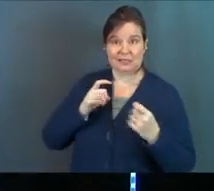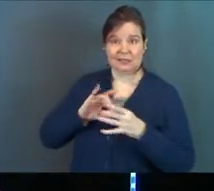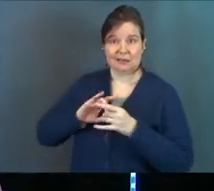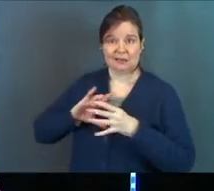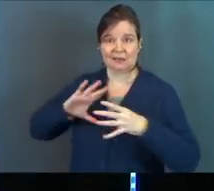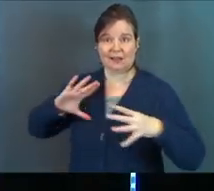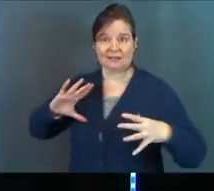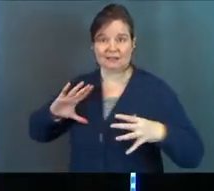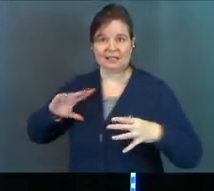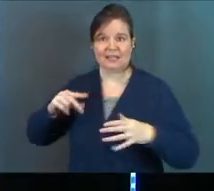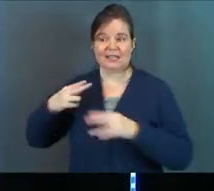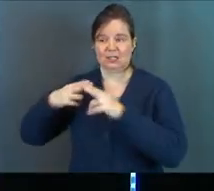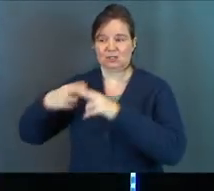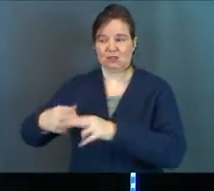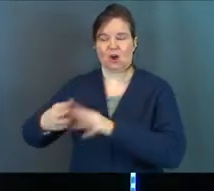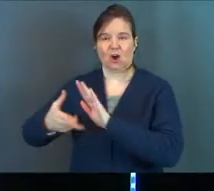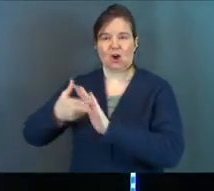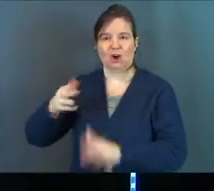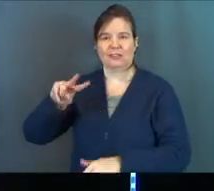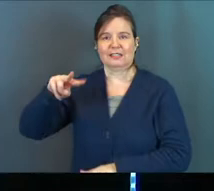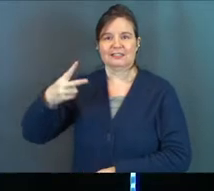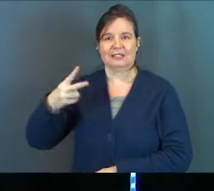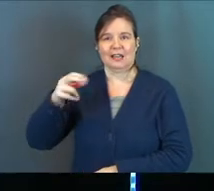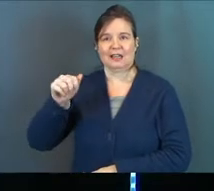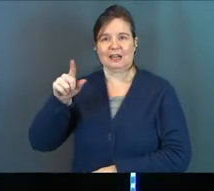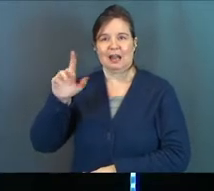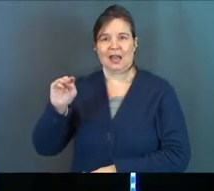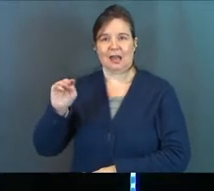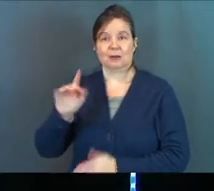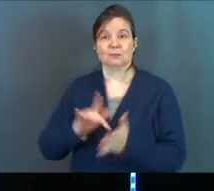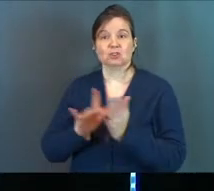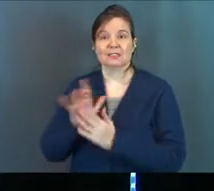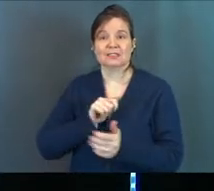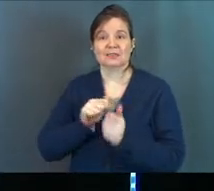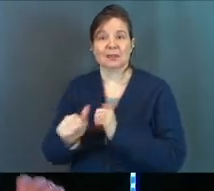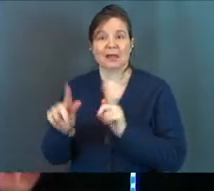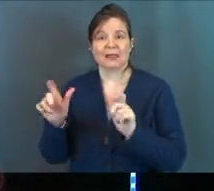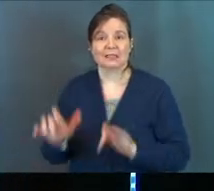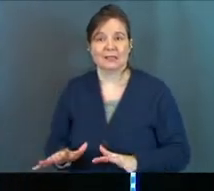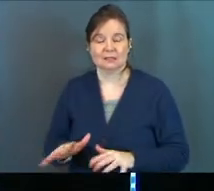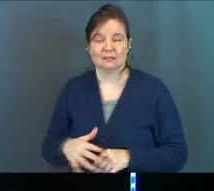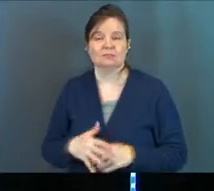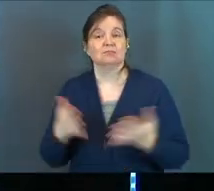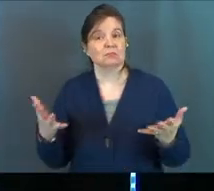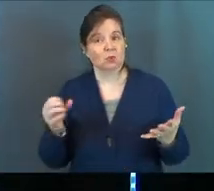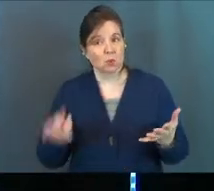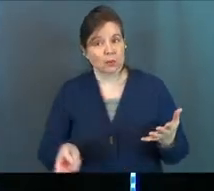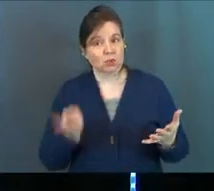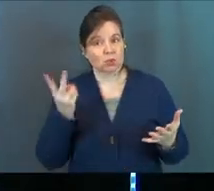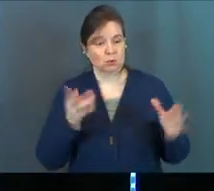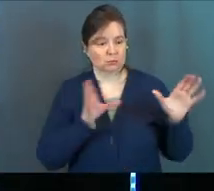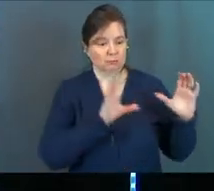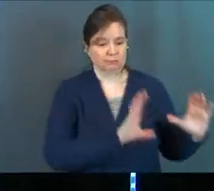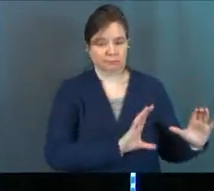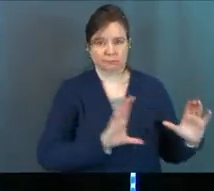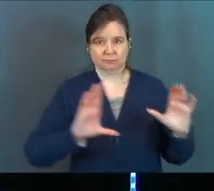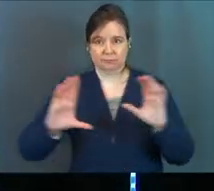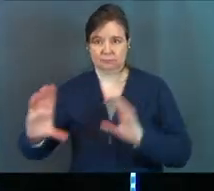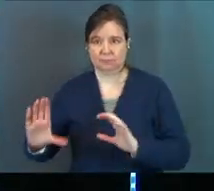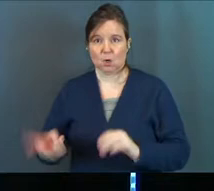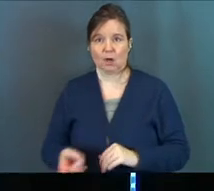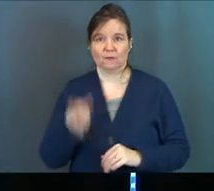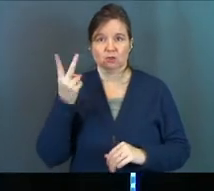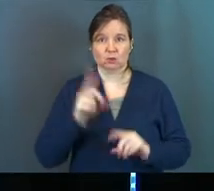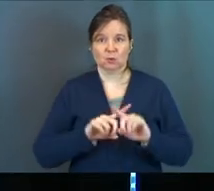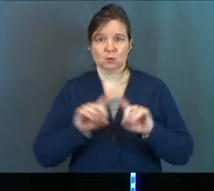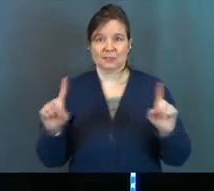the second Adam in scripture. Jesus passed the test. So there's your two pictures of two